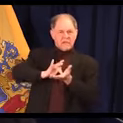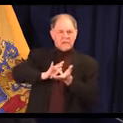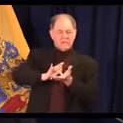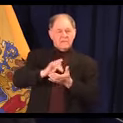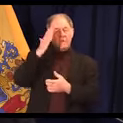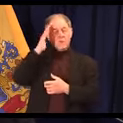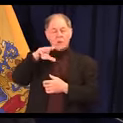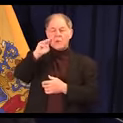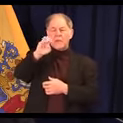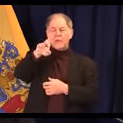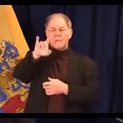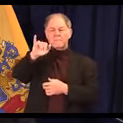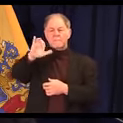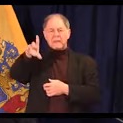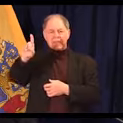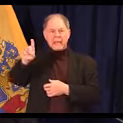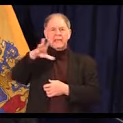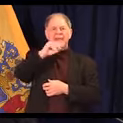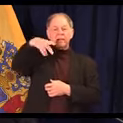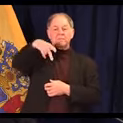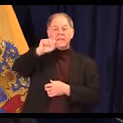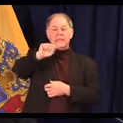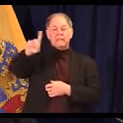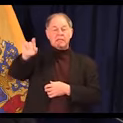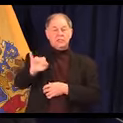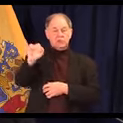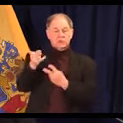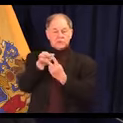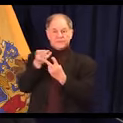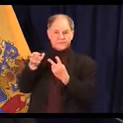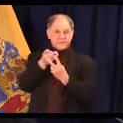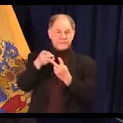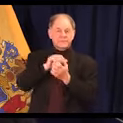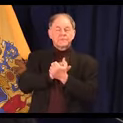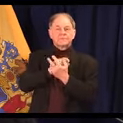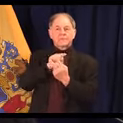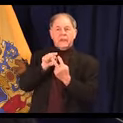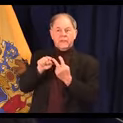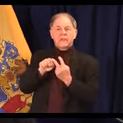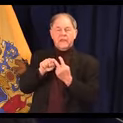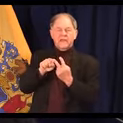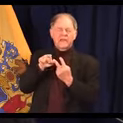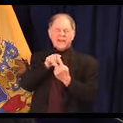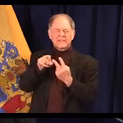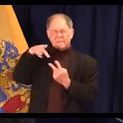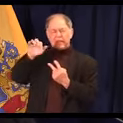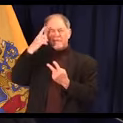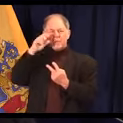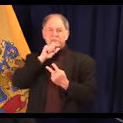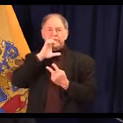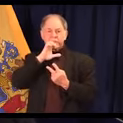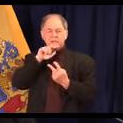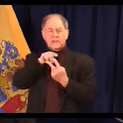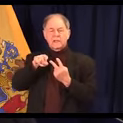and the Pharmaceutical Assistance to the Aged and Disabled Program, known as PAAD, the Senior Drug Assistance Program,